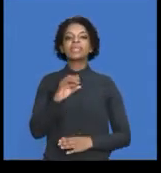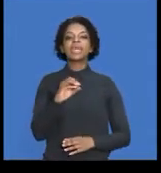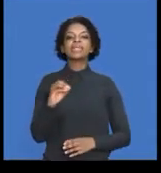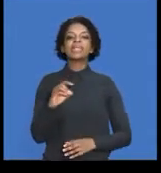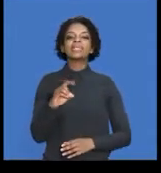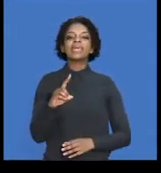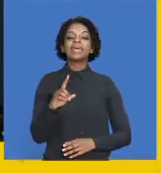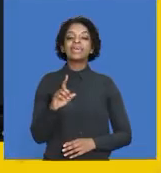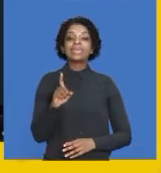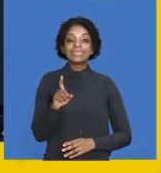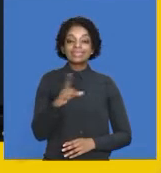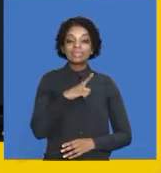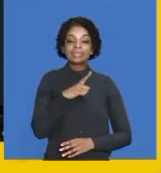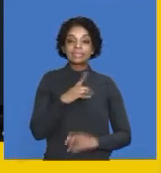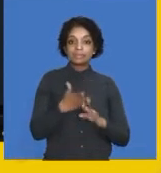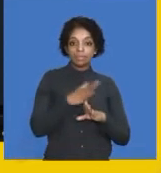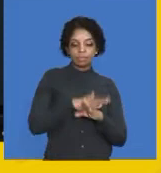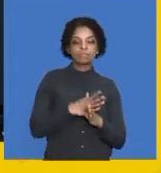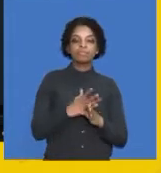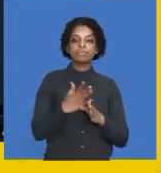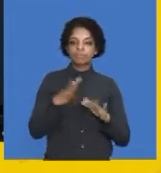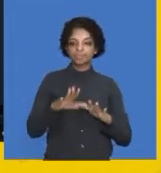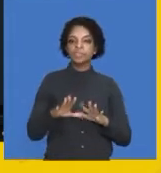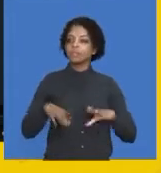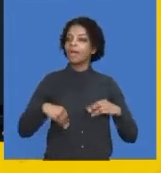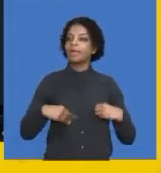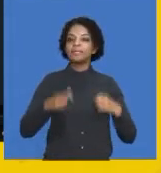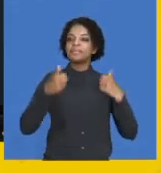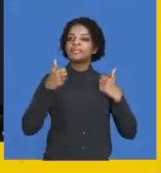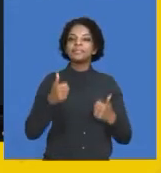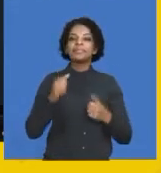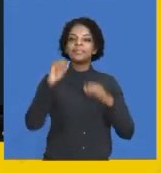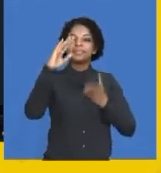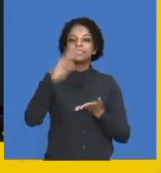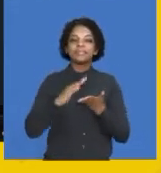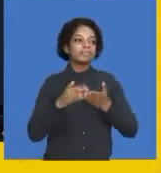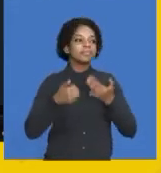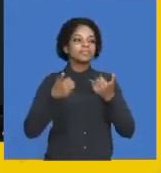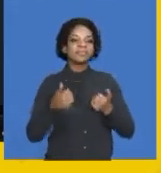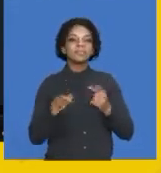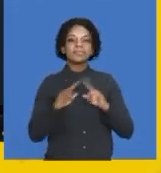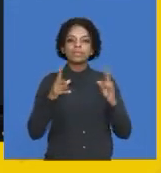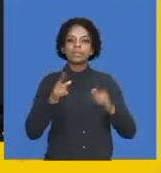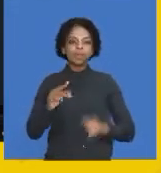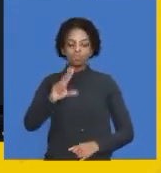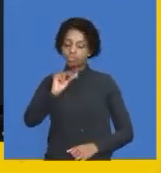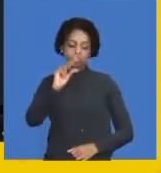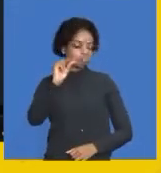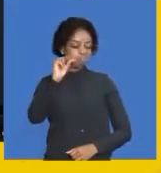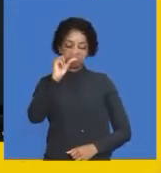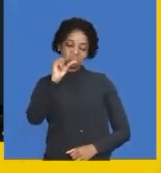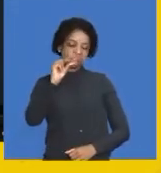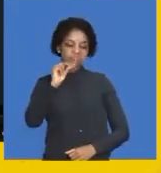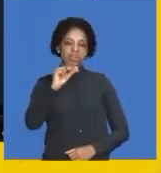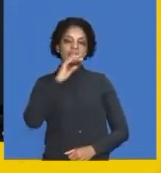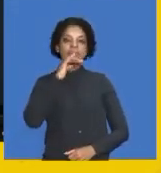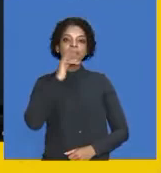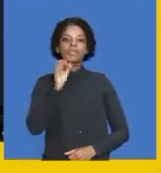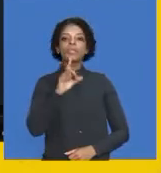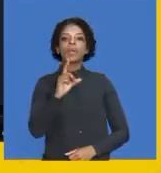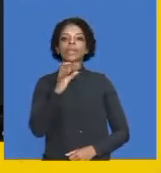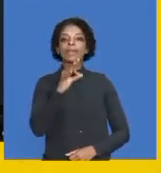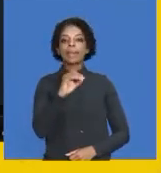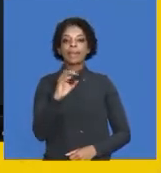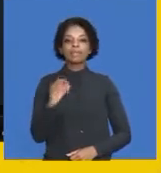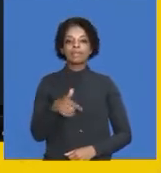like I said early on, we took the discount and they said, no, you're not entitled to it. So we now add back that amount of 300 Rand.